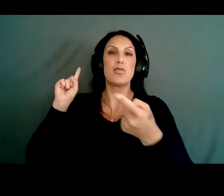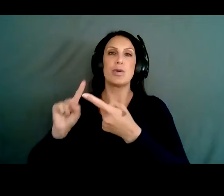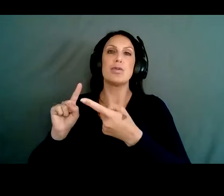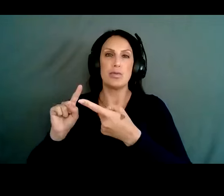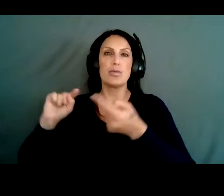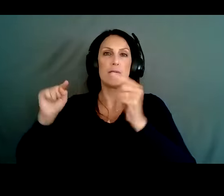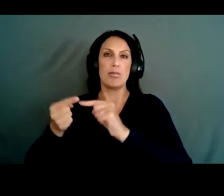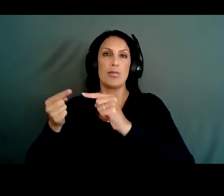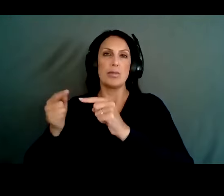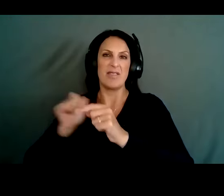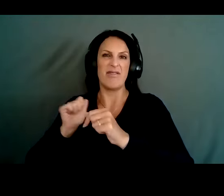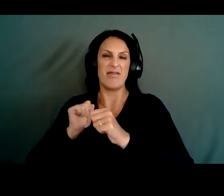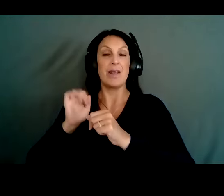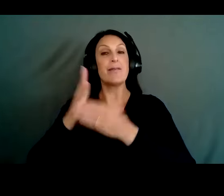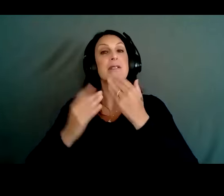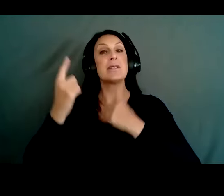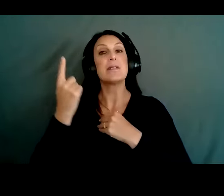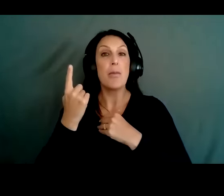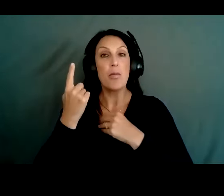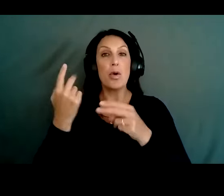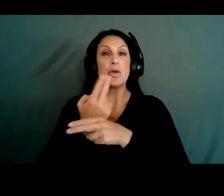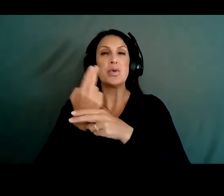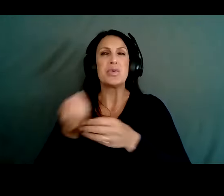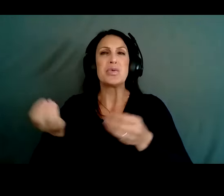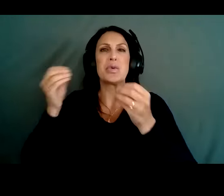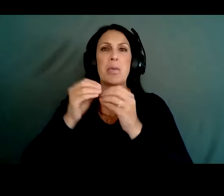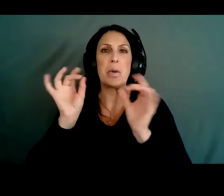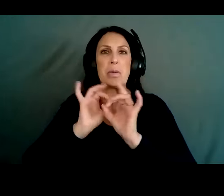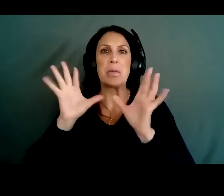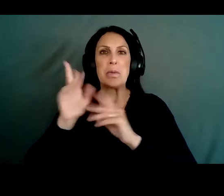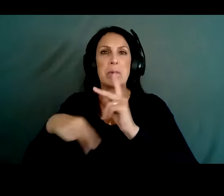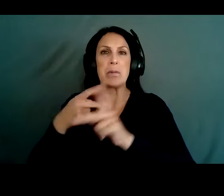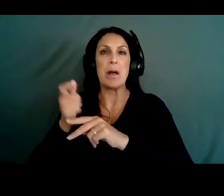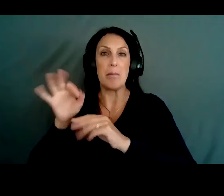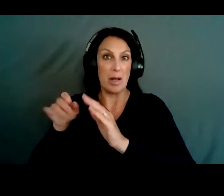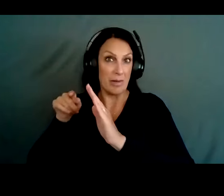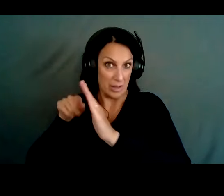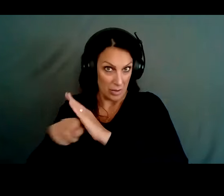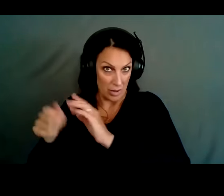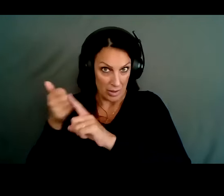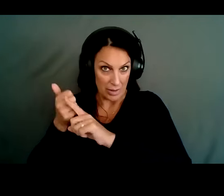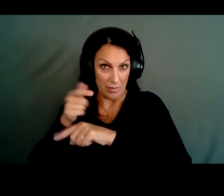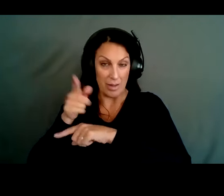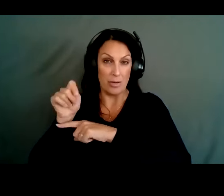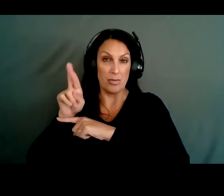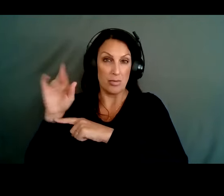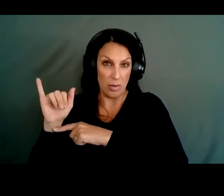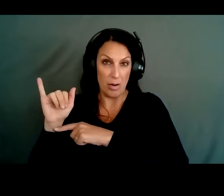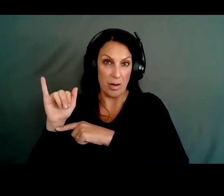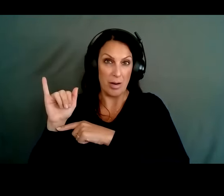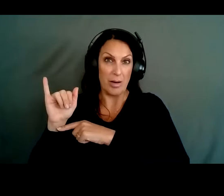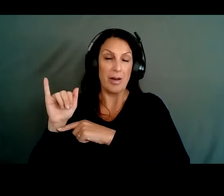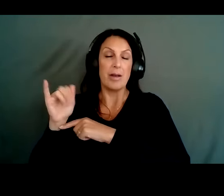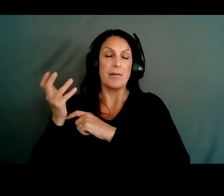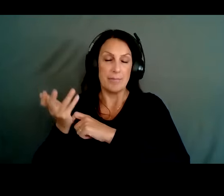that we assume that if someone uses a more lethal form of suicide for their attempt, that there is a greater level of